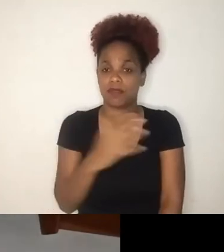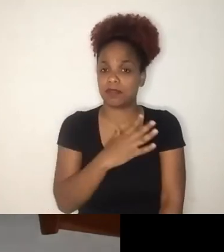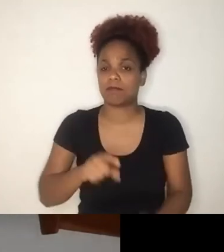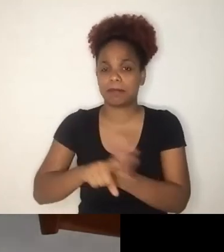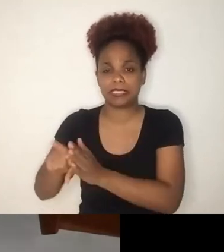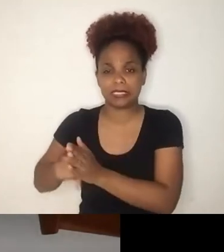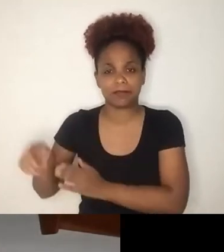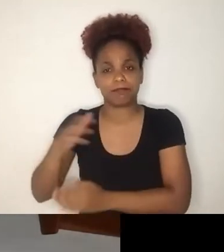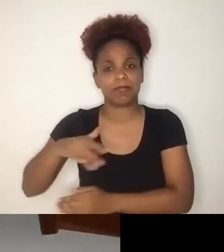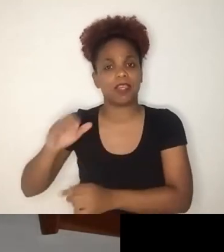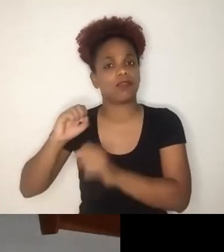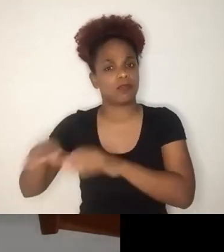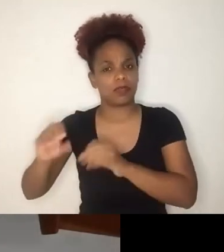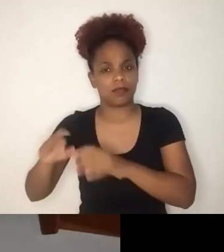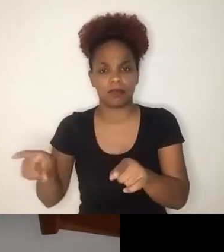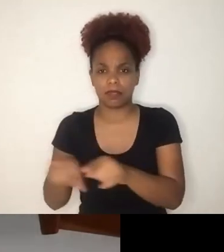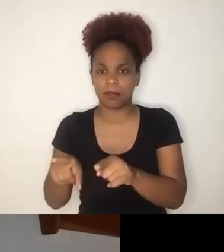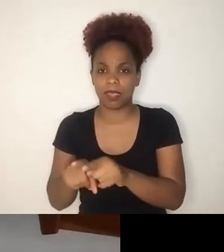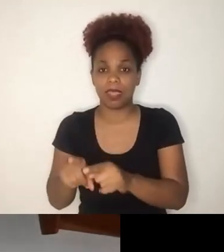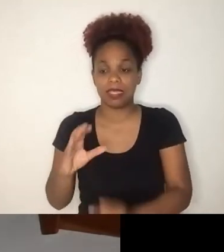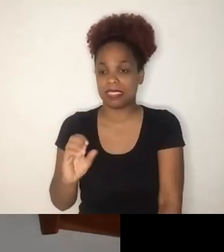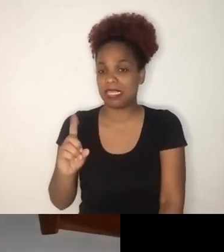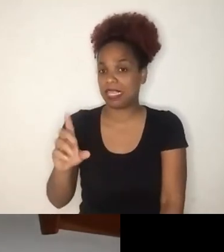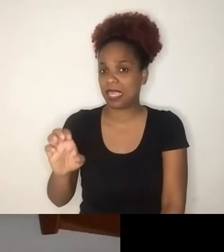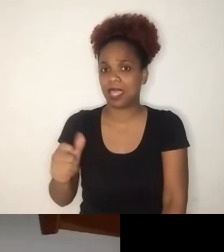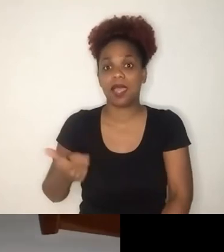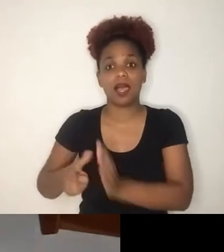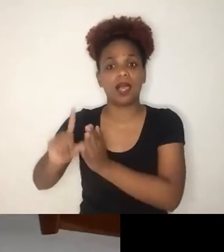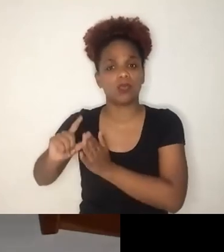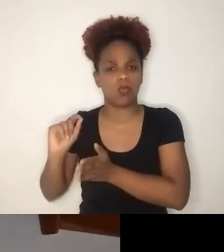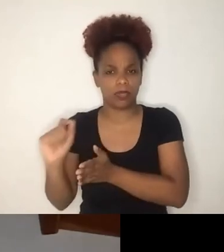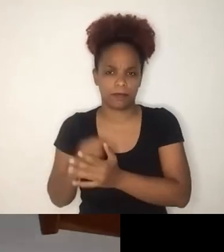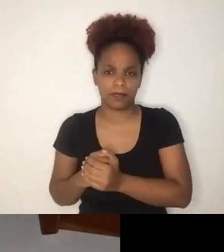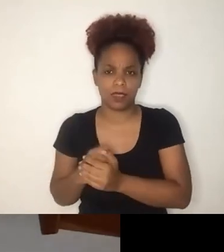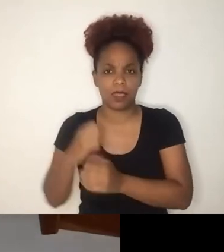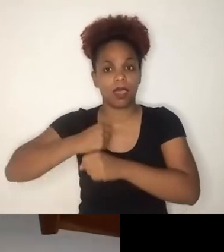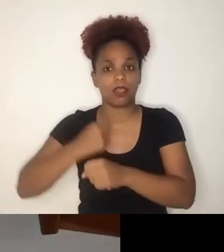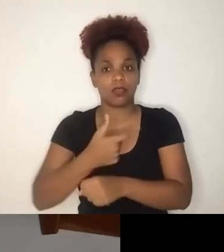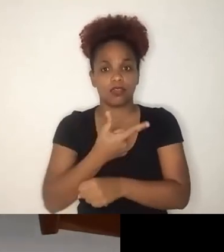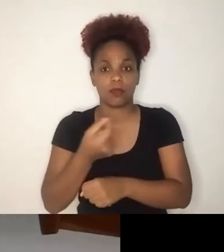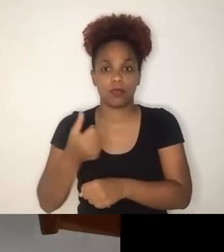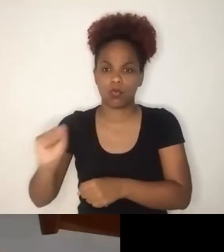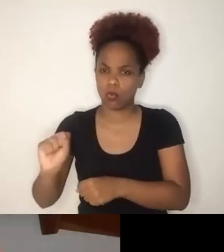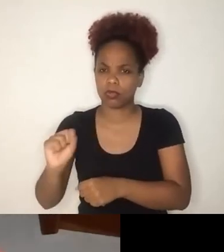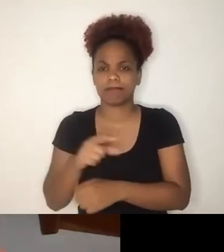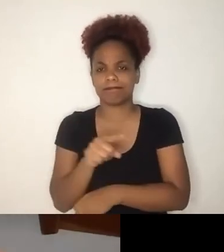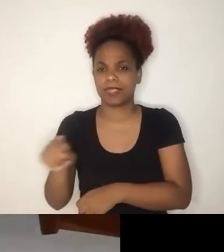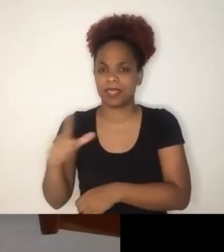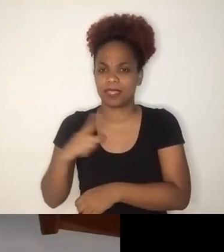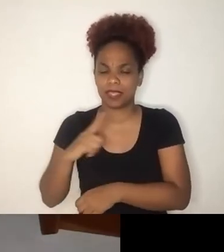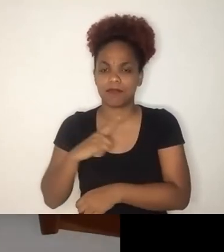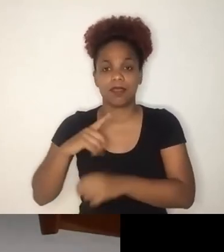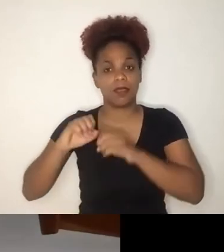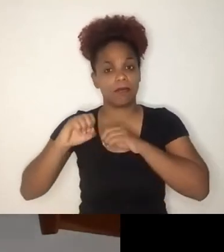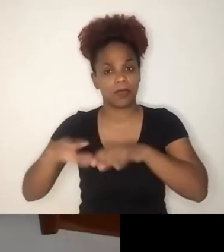2008, he was Professor of Educational Research in Ghent